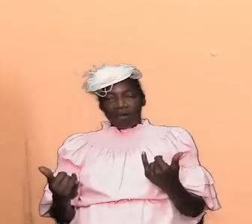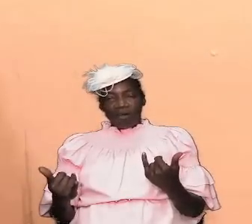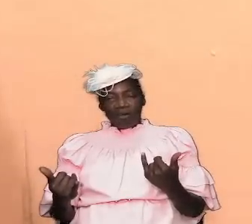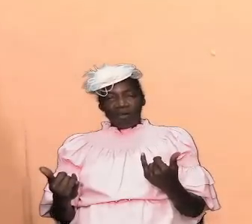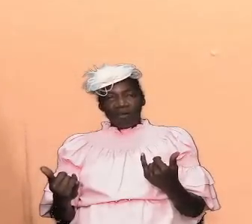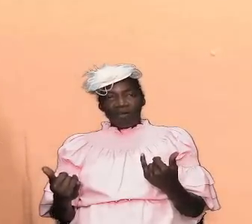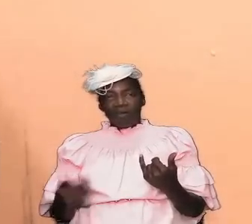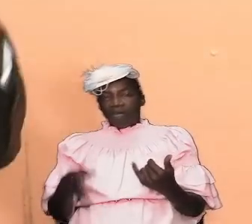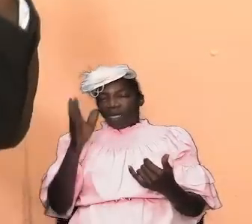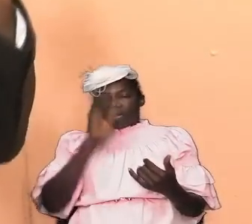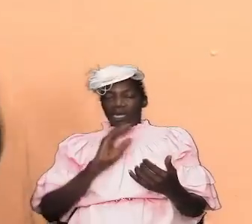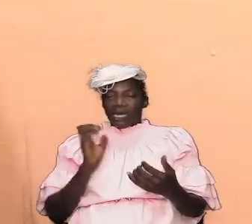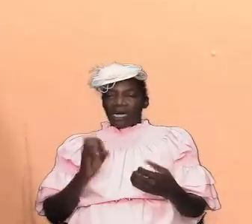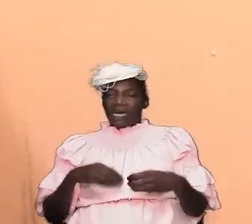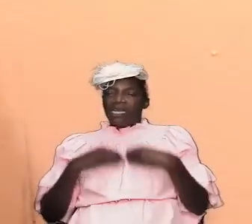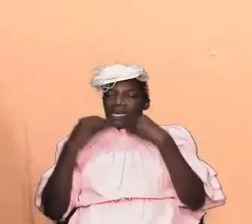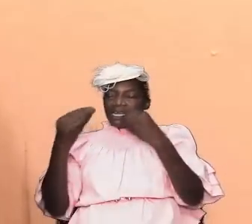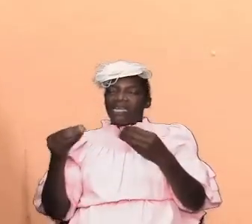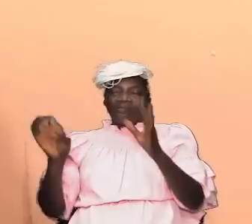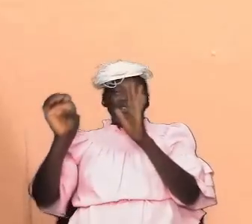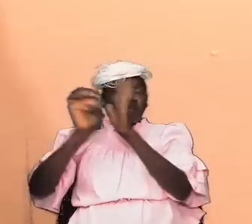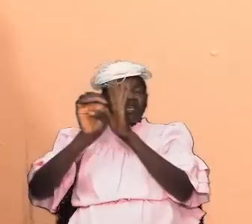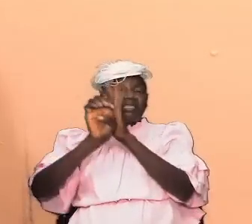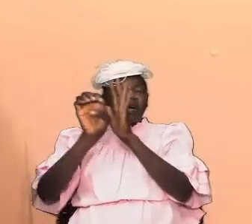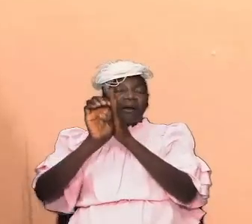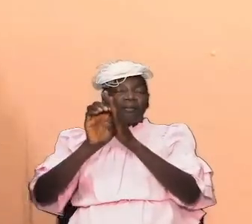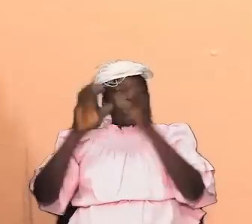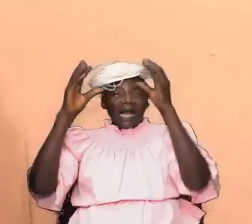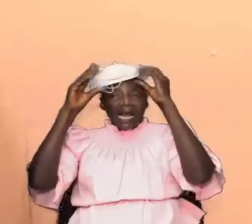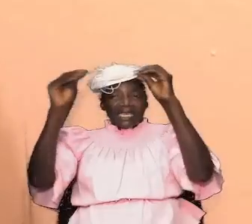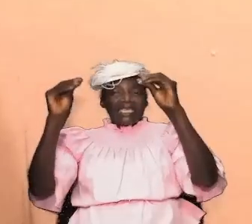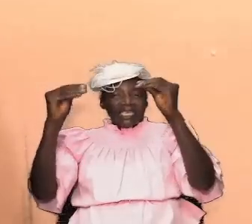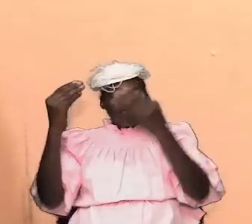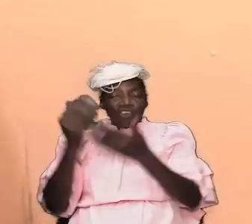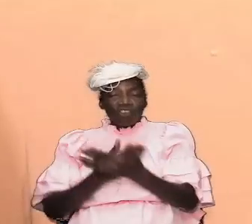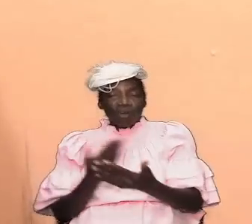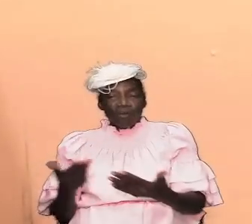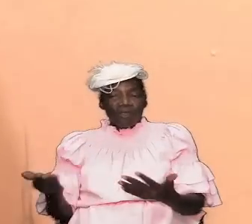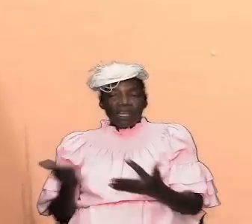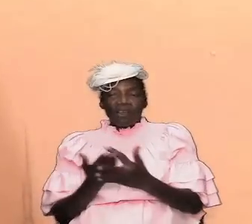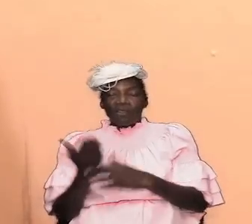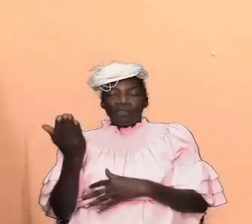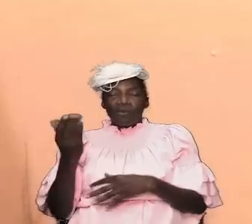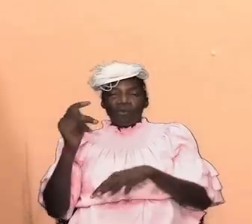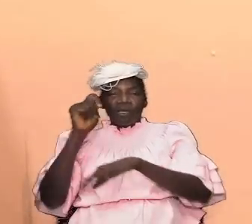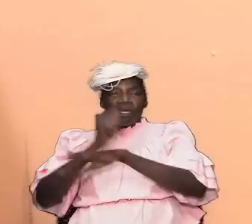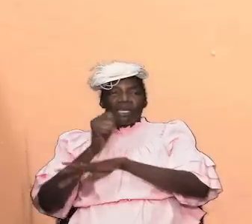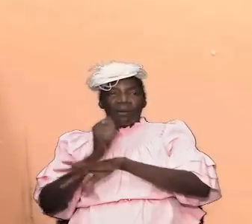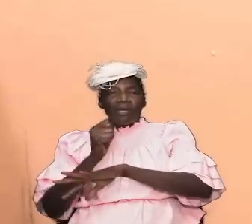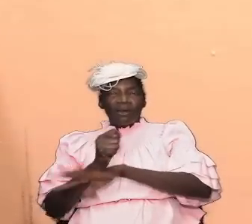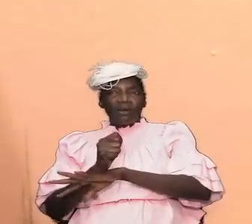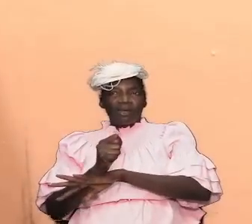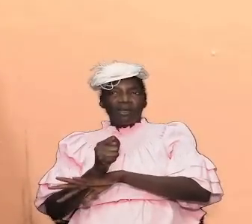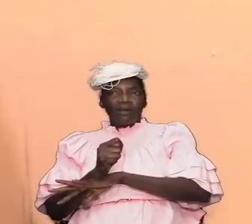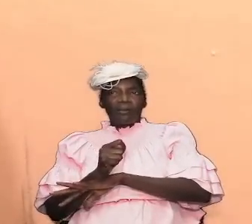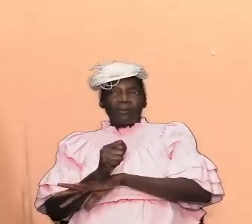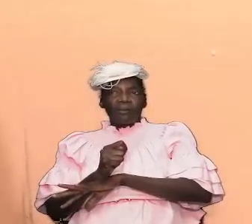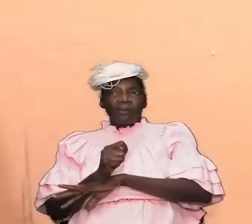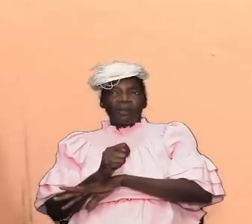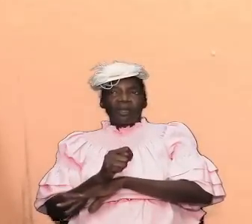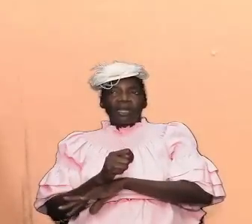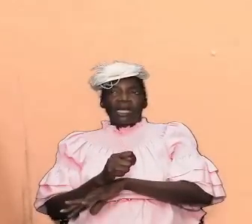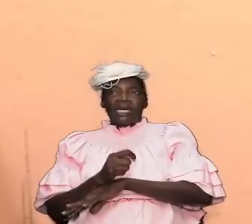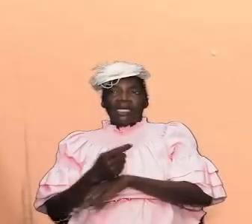giving us an example god was teaching us some things through the tabernacle and it behoves all of us